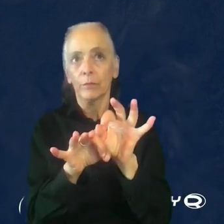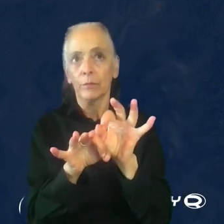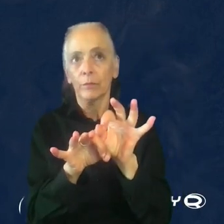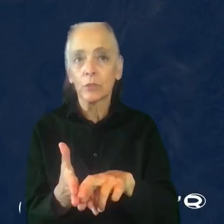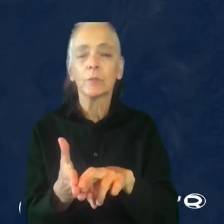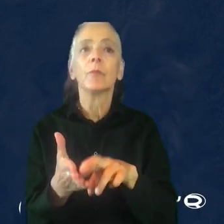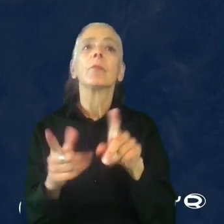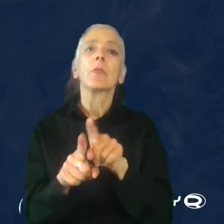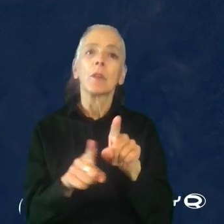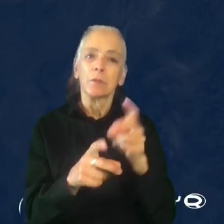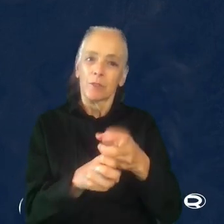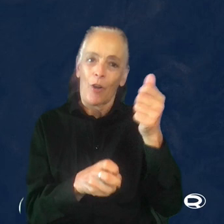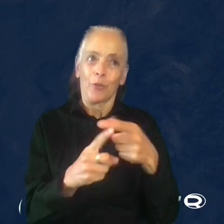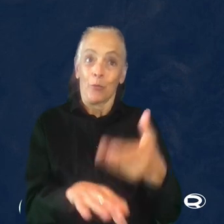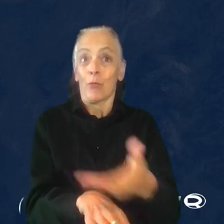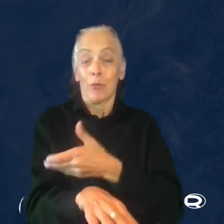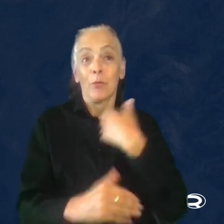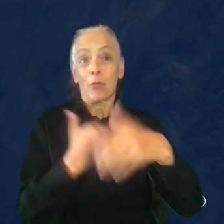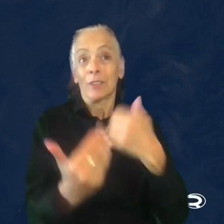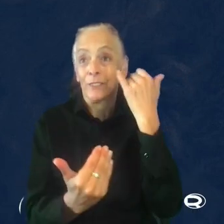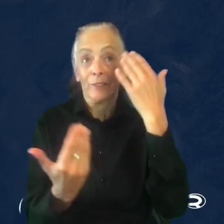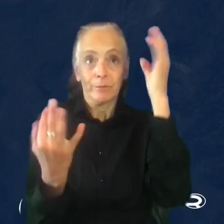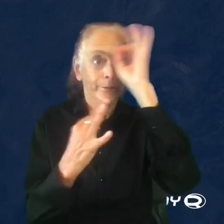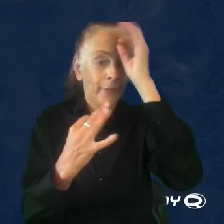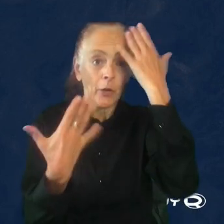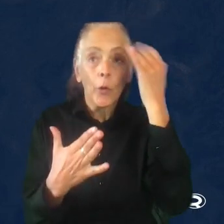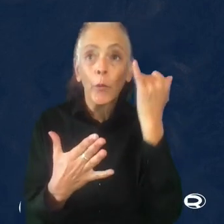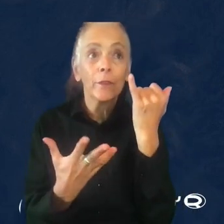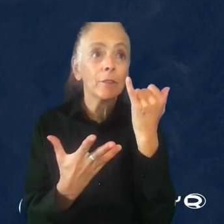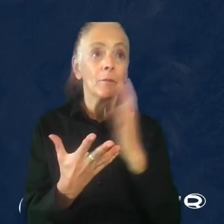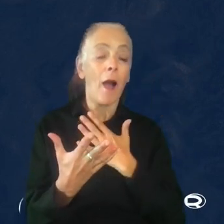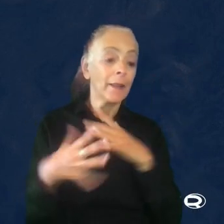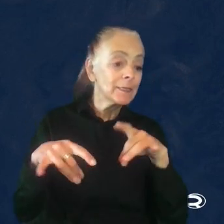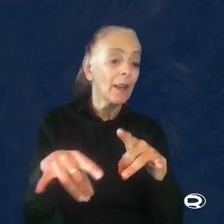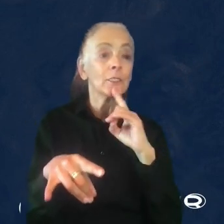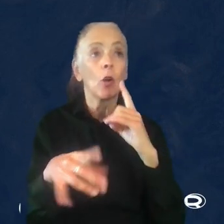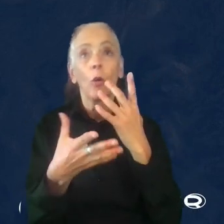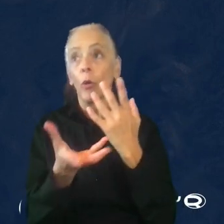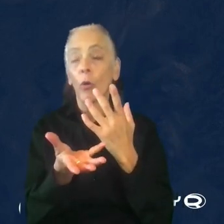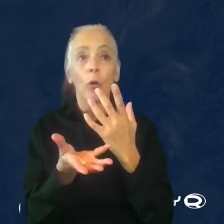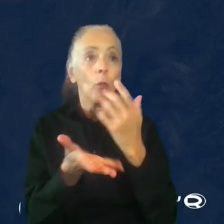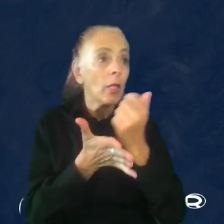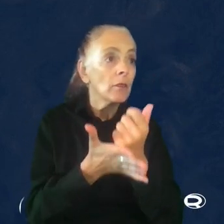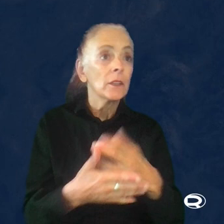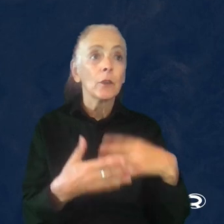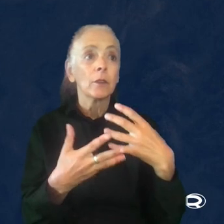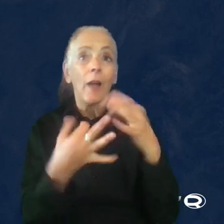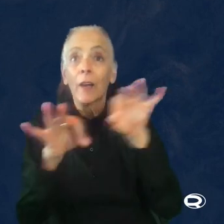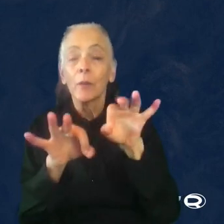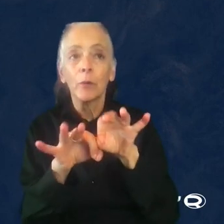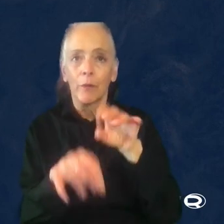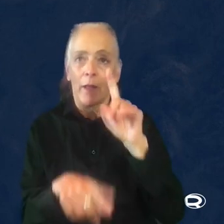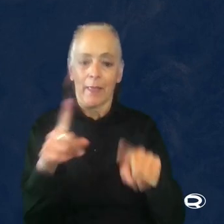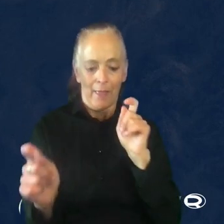harder to improve on the process. If I don't know whether the insights are relevant and valuable, I can't iterate on